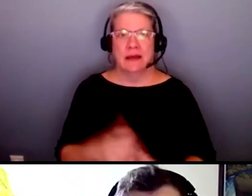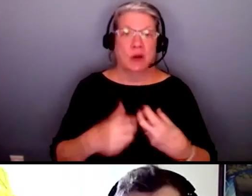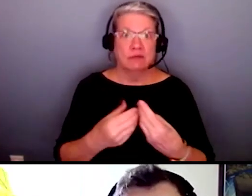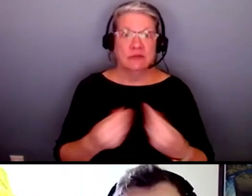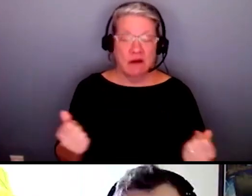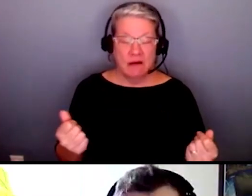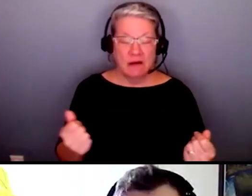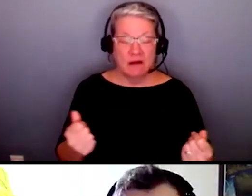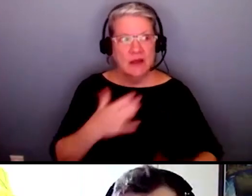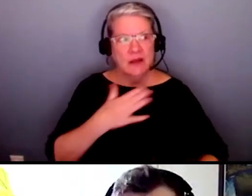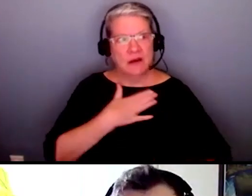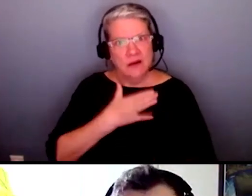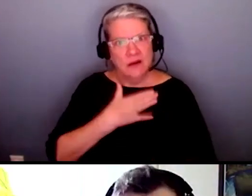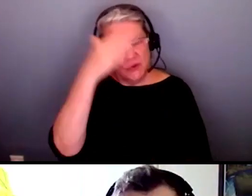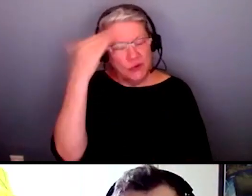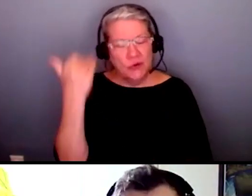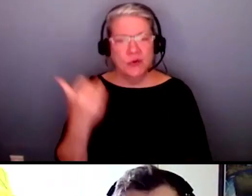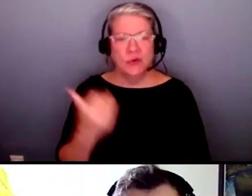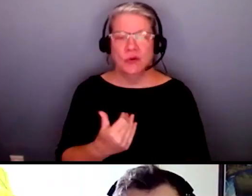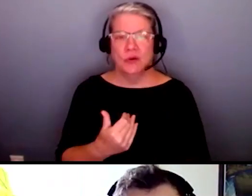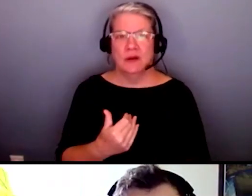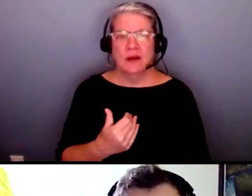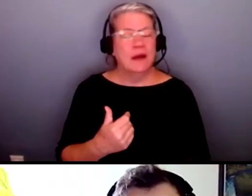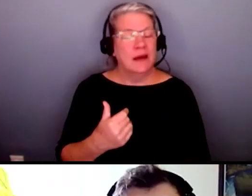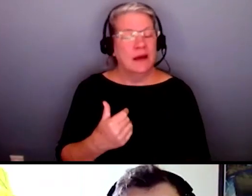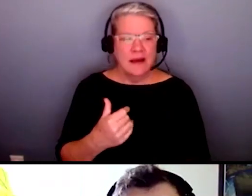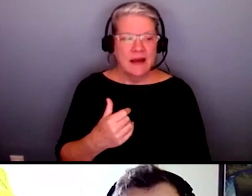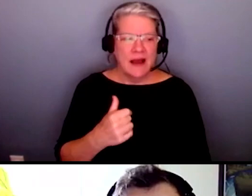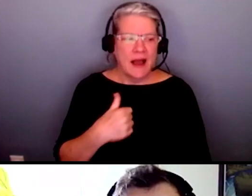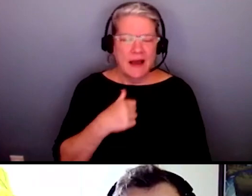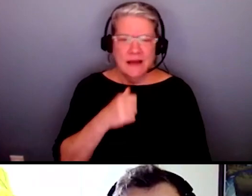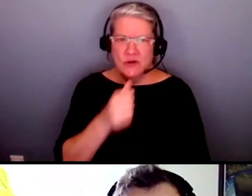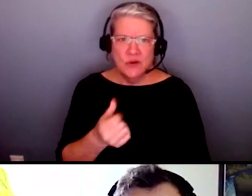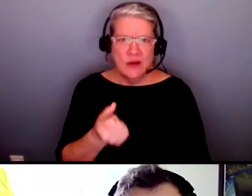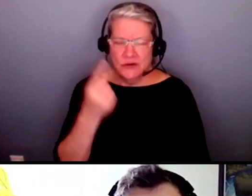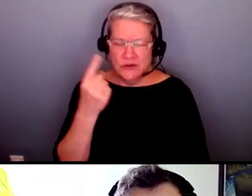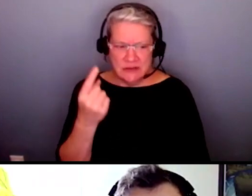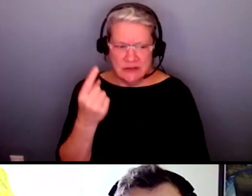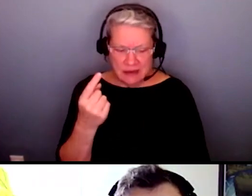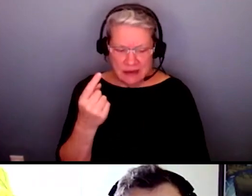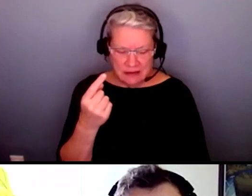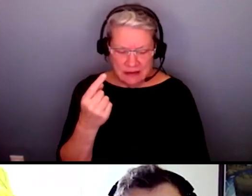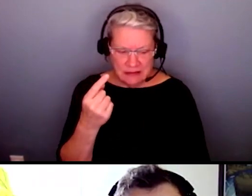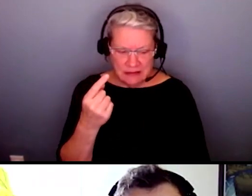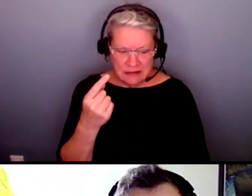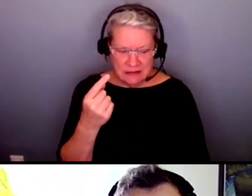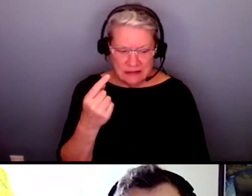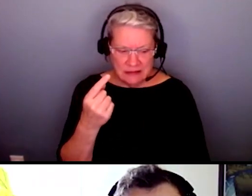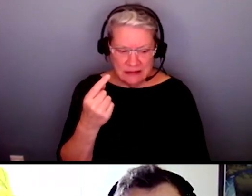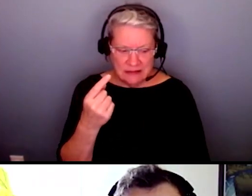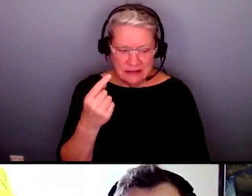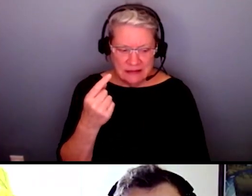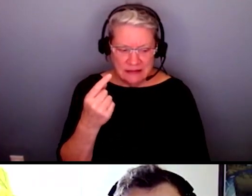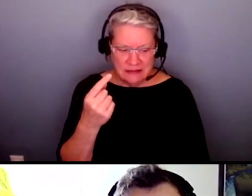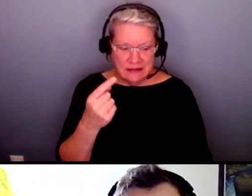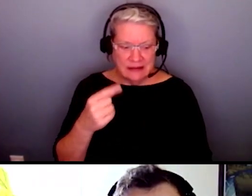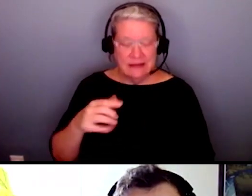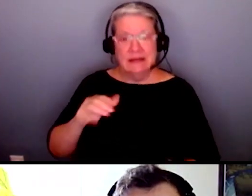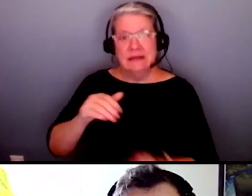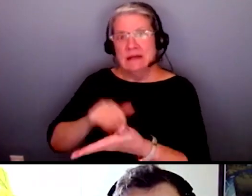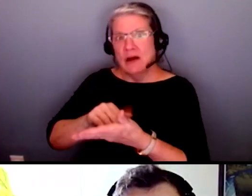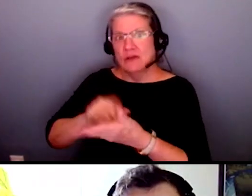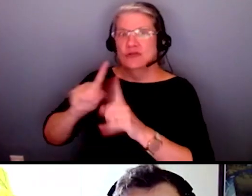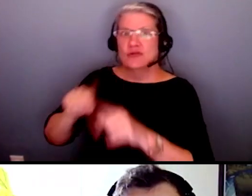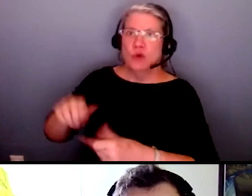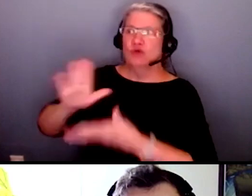but I don't understand how you through all of the school that new doctors